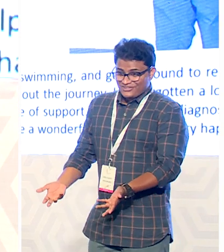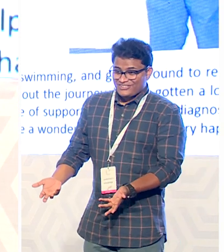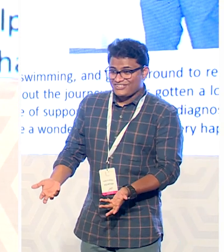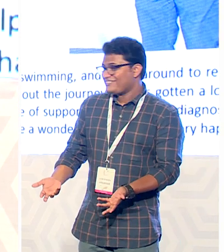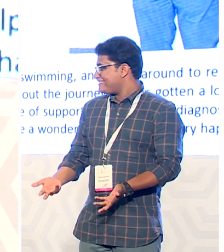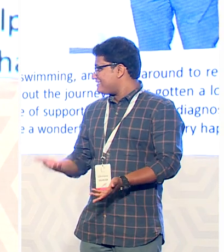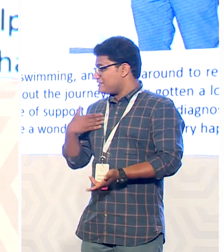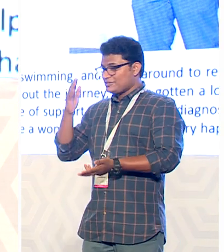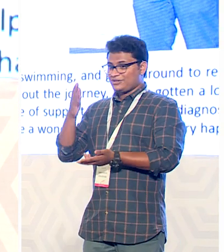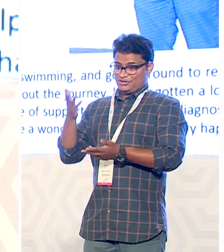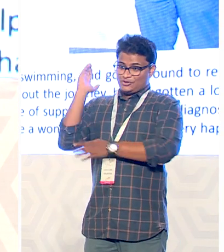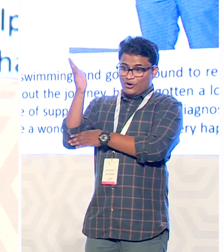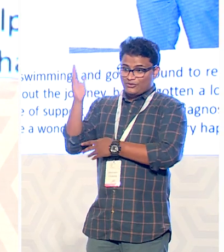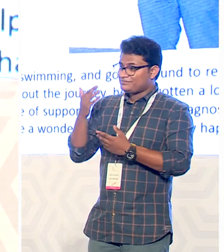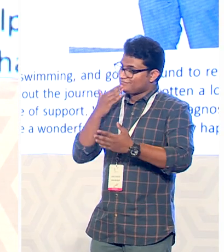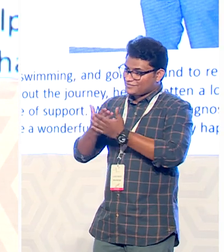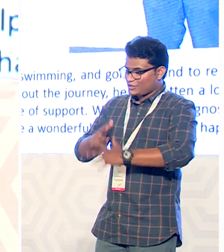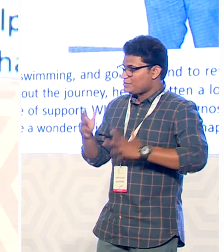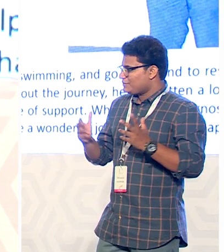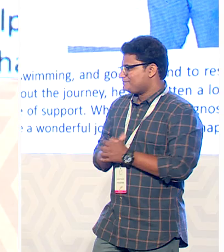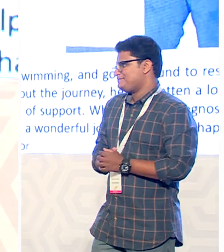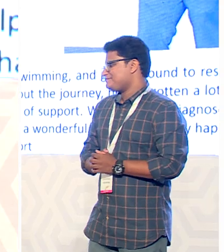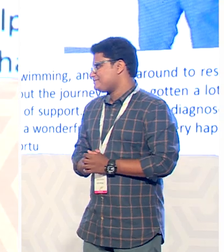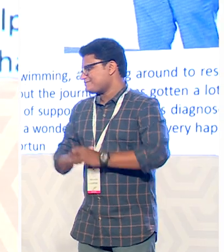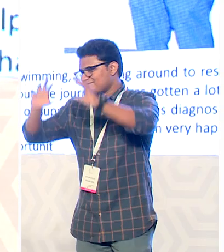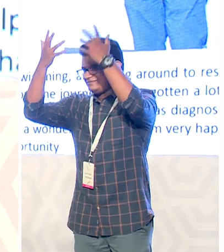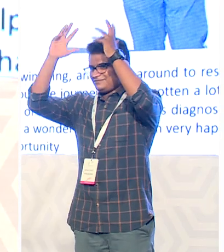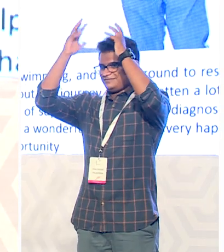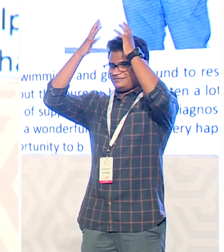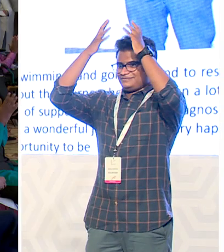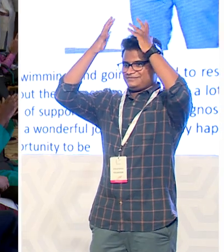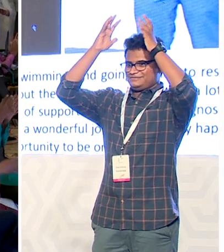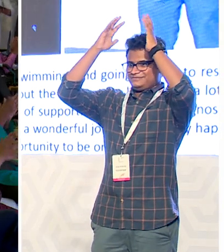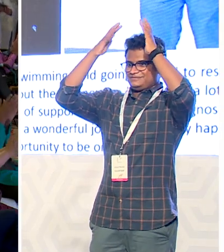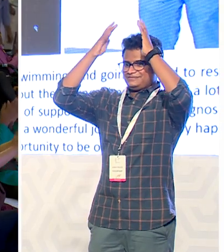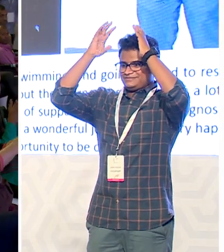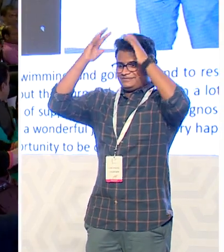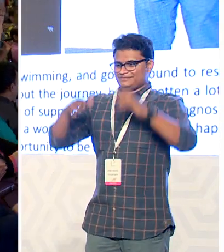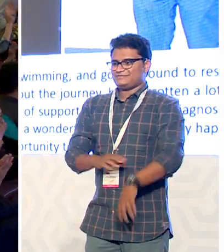this prestigious stage today thank you Thank you